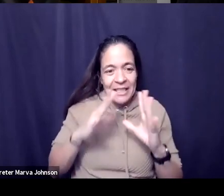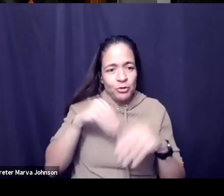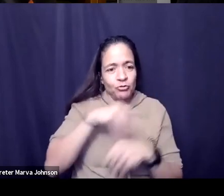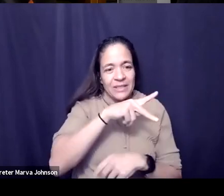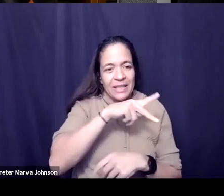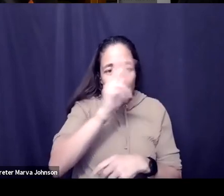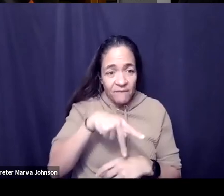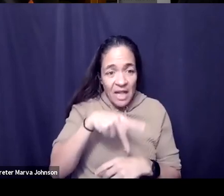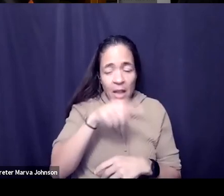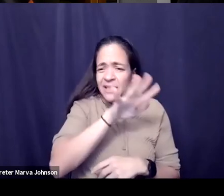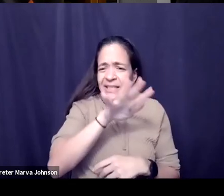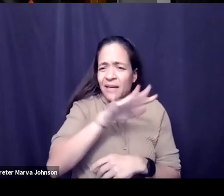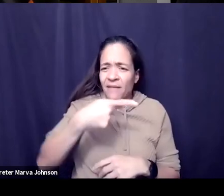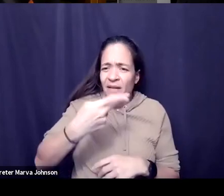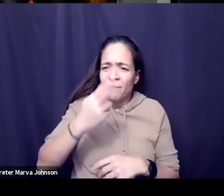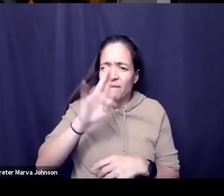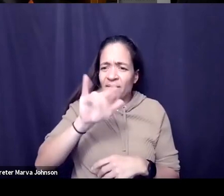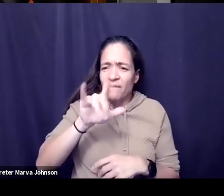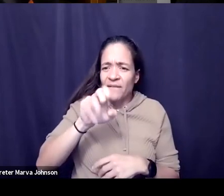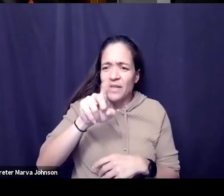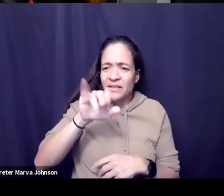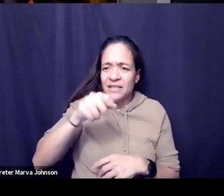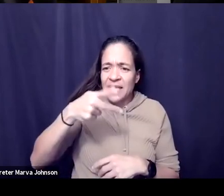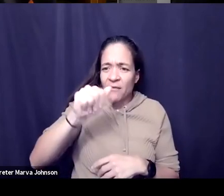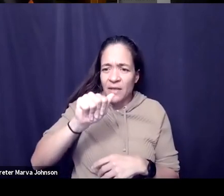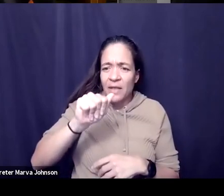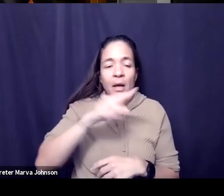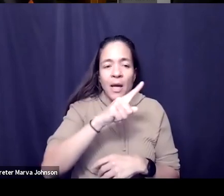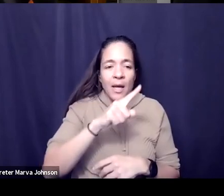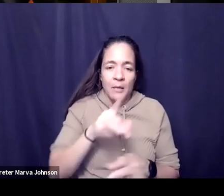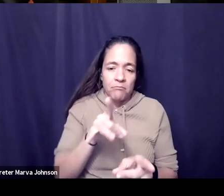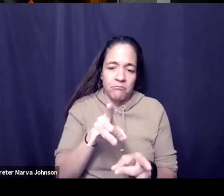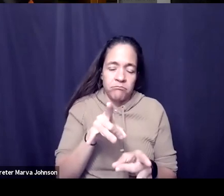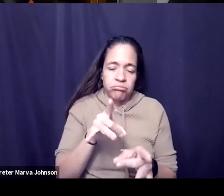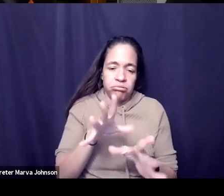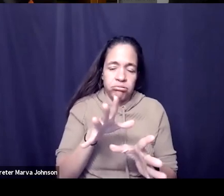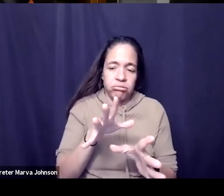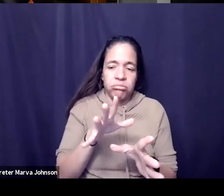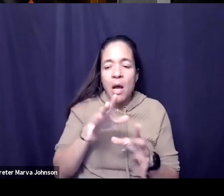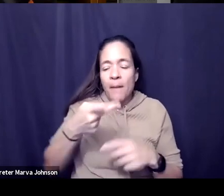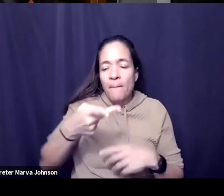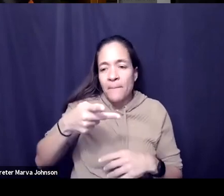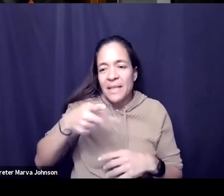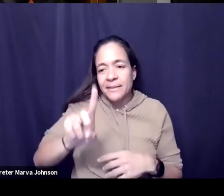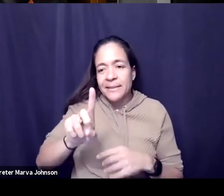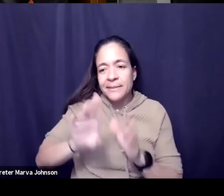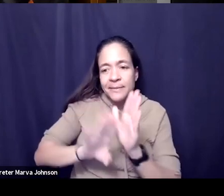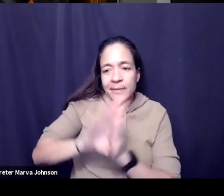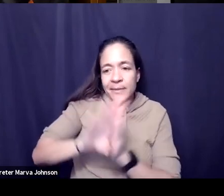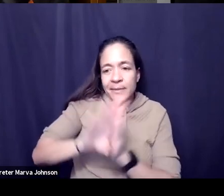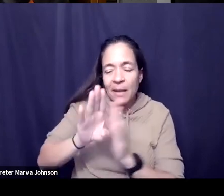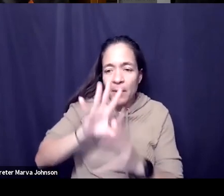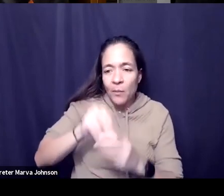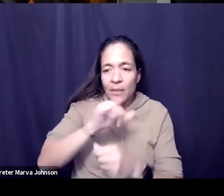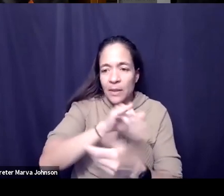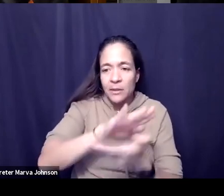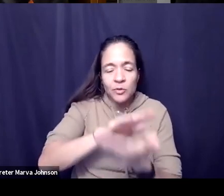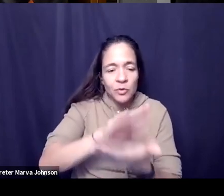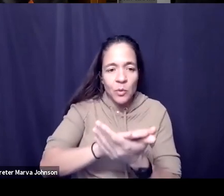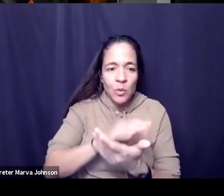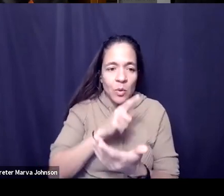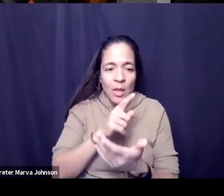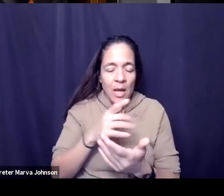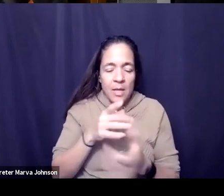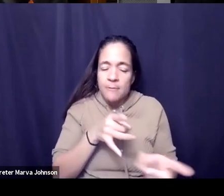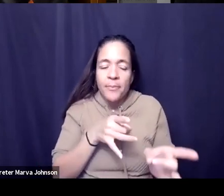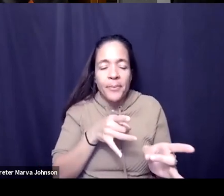that really disliked how professional development was being done within their schools you know at its worst they felt like